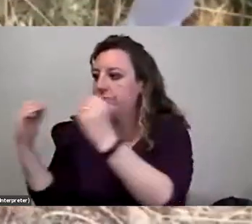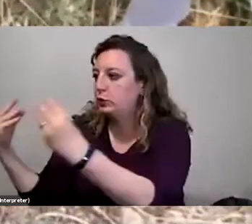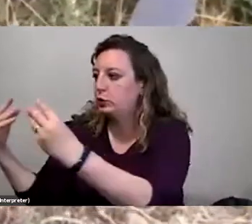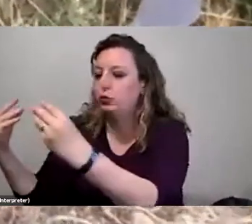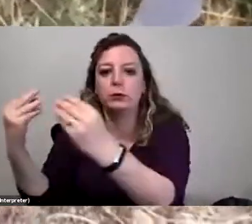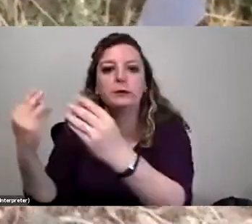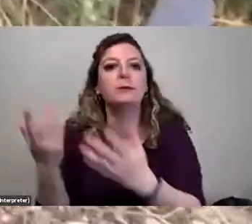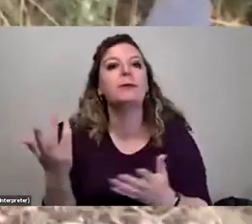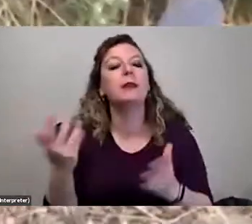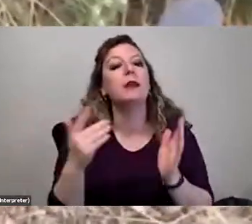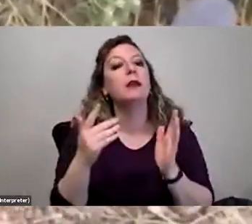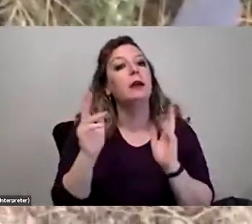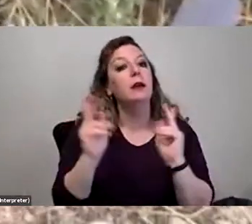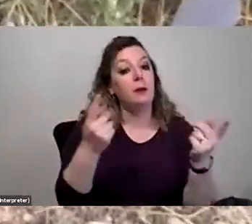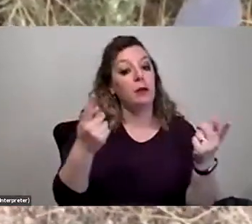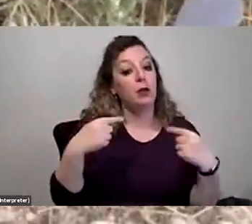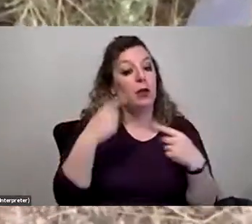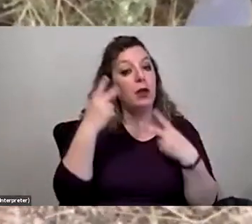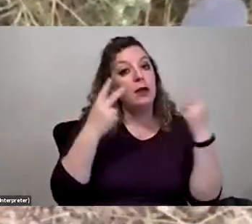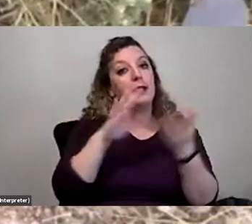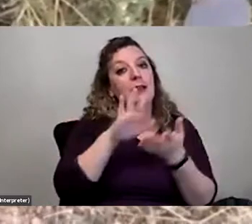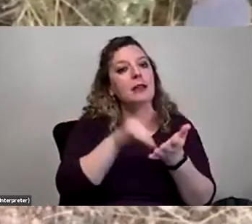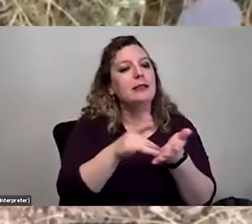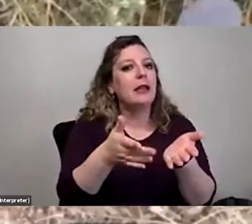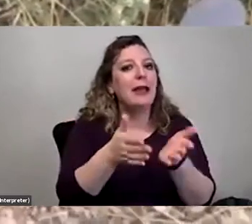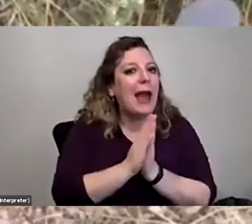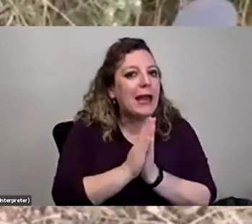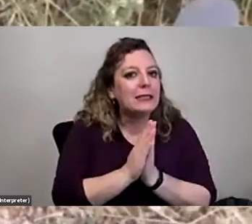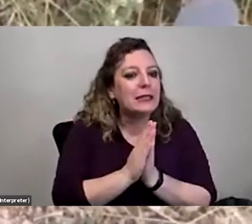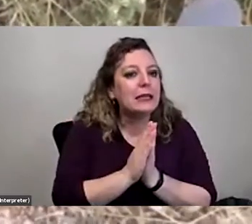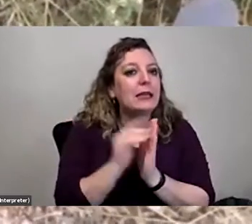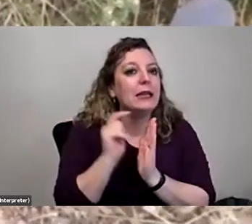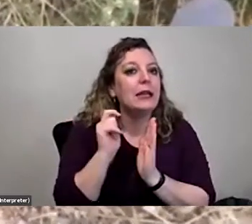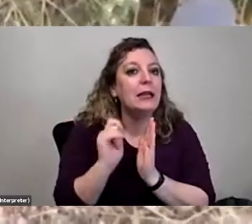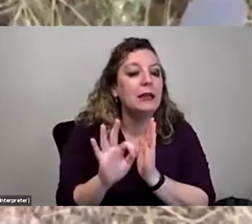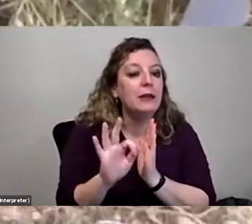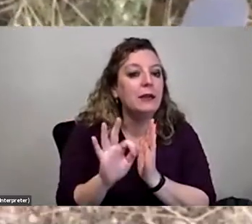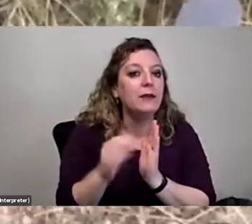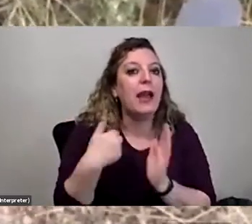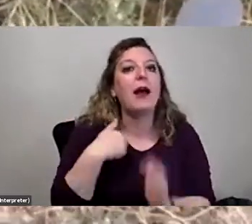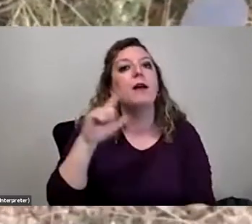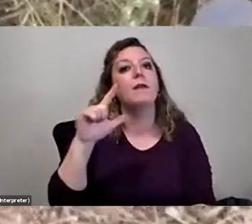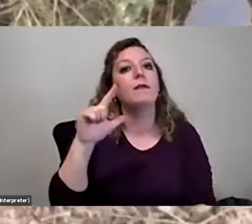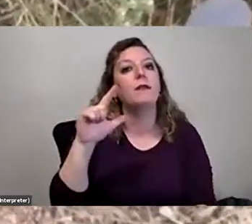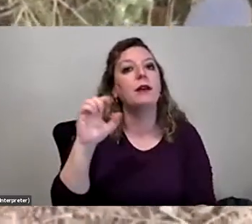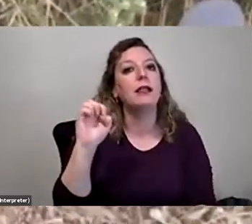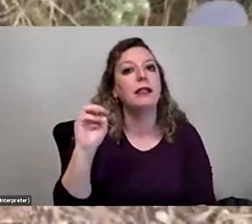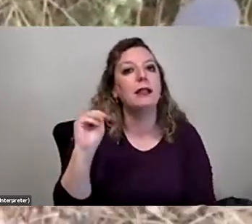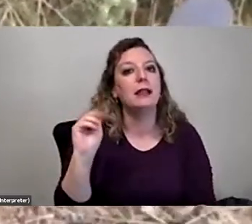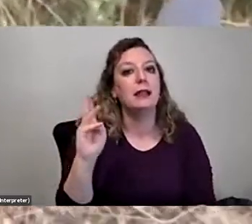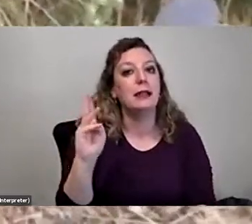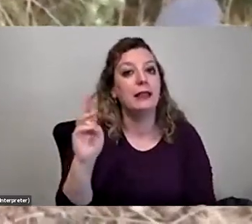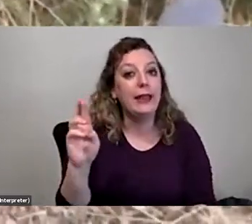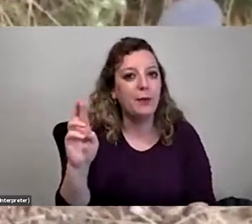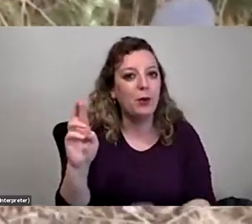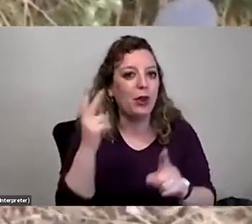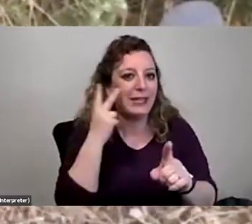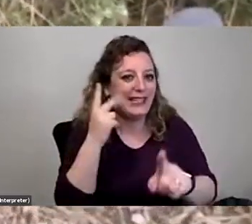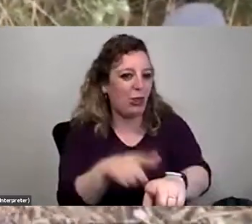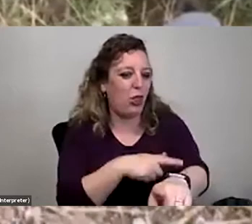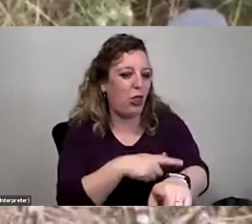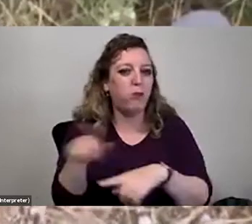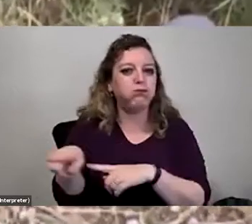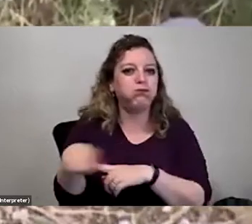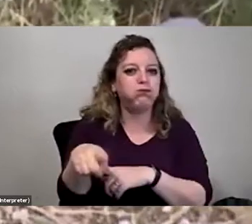Often we will have people come to the visitor center and ask if we have lemurs in this park because they see that long